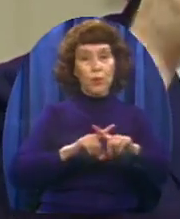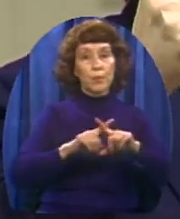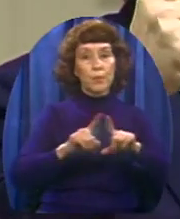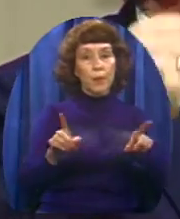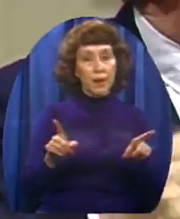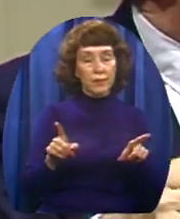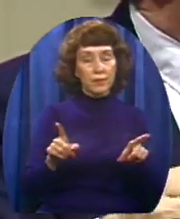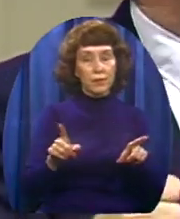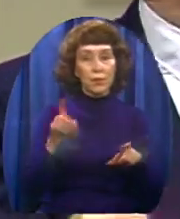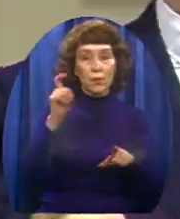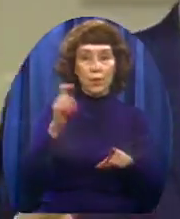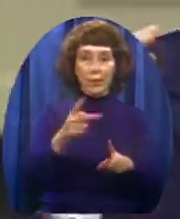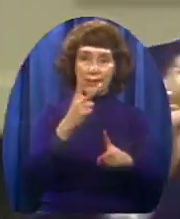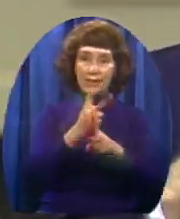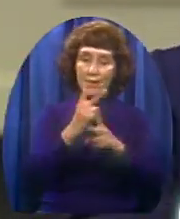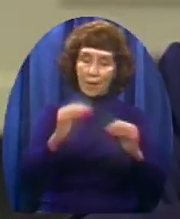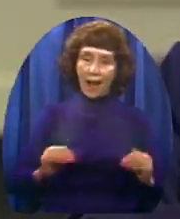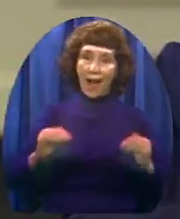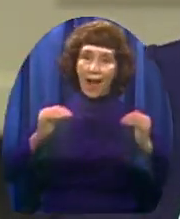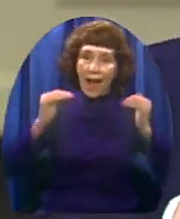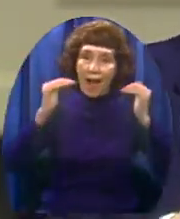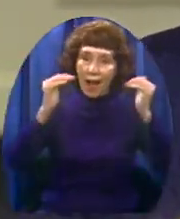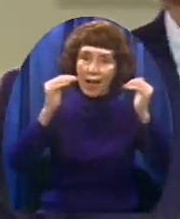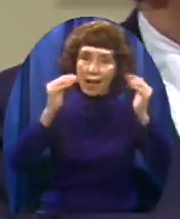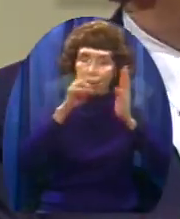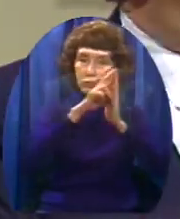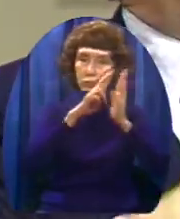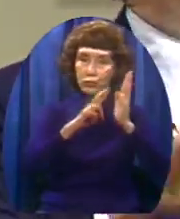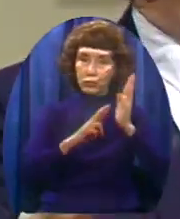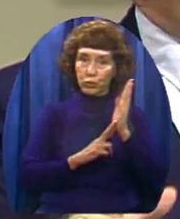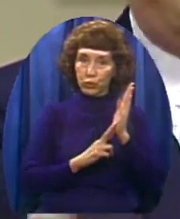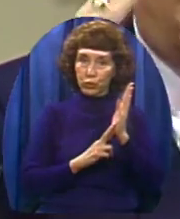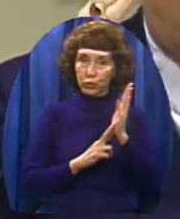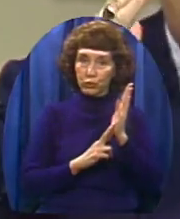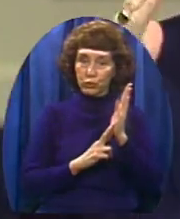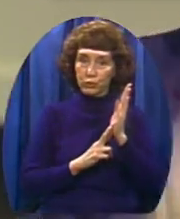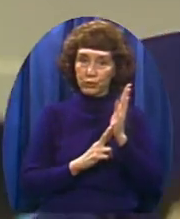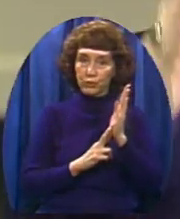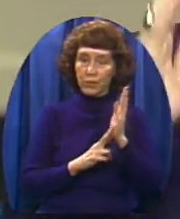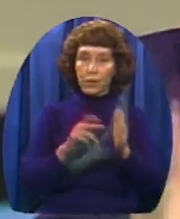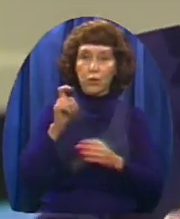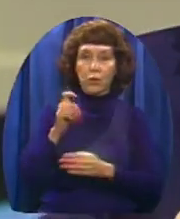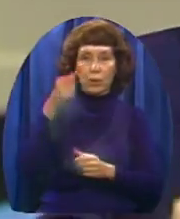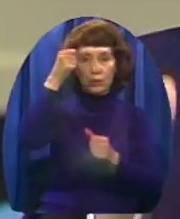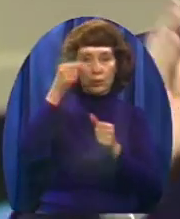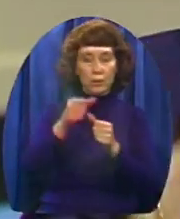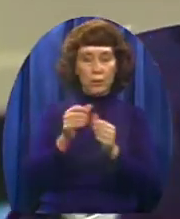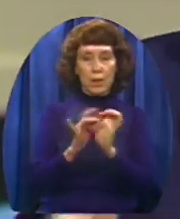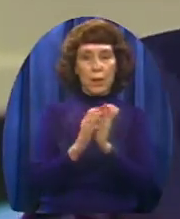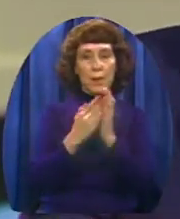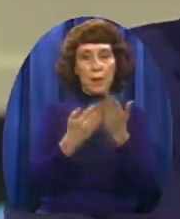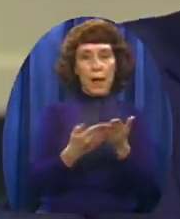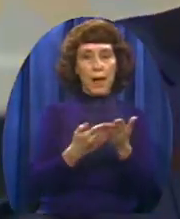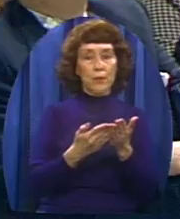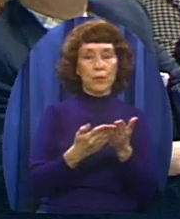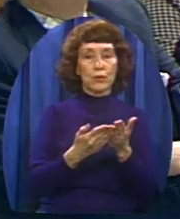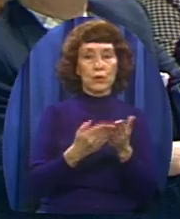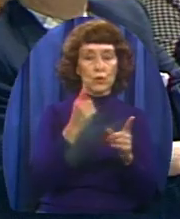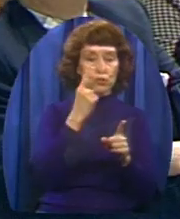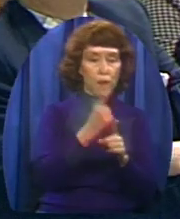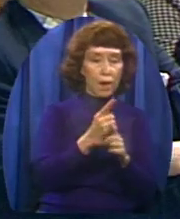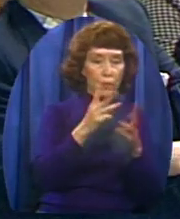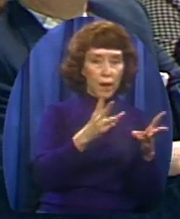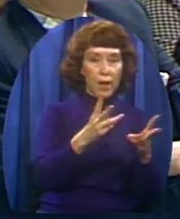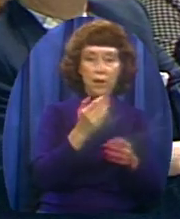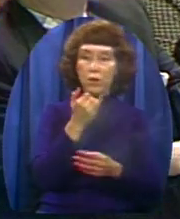cannot lower the flag For the sake of togetherness And forget that there is A biblical standard Of right and wrong And it's given